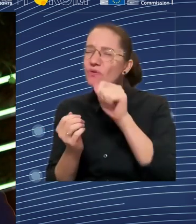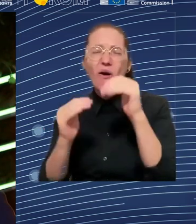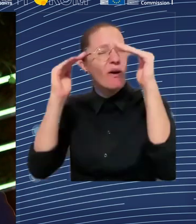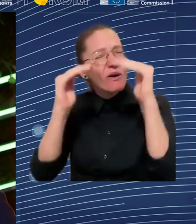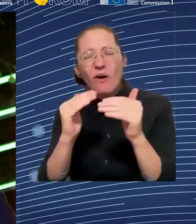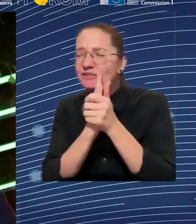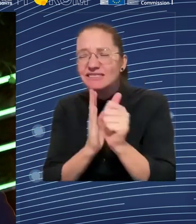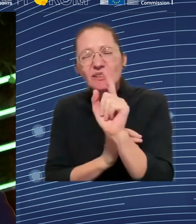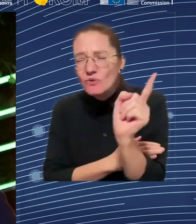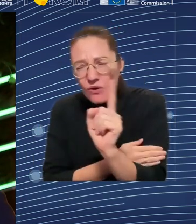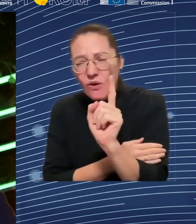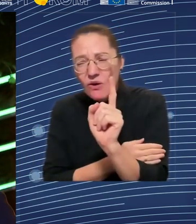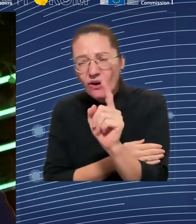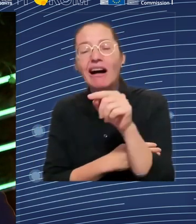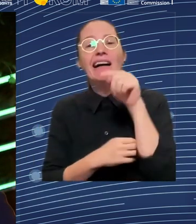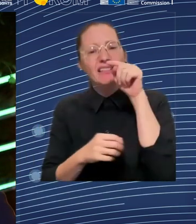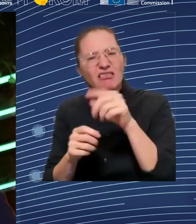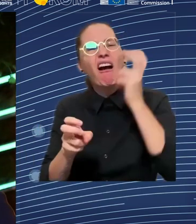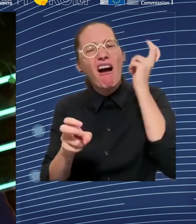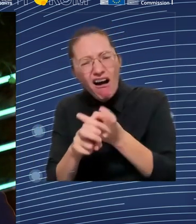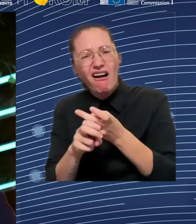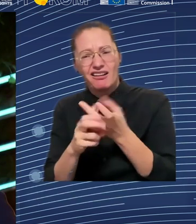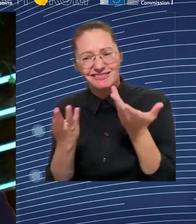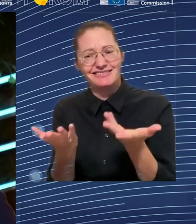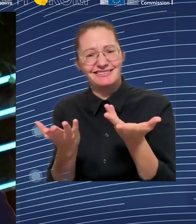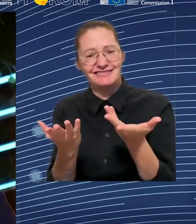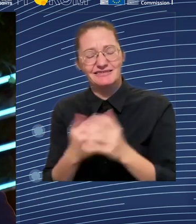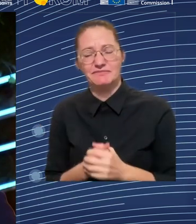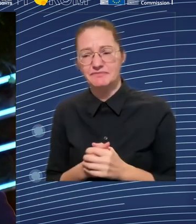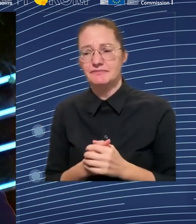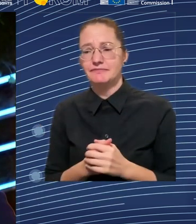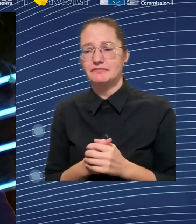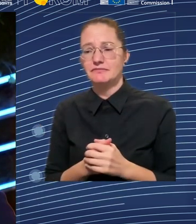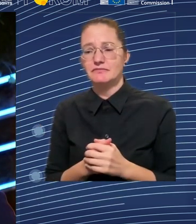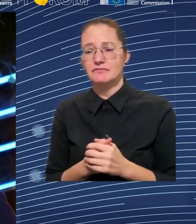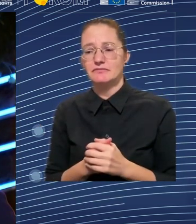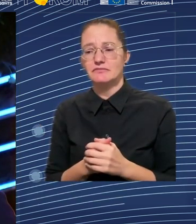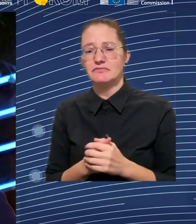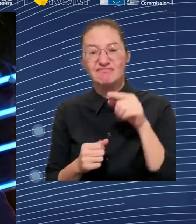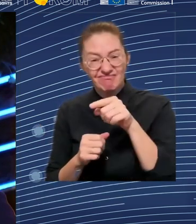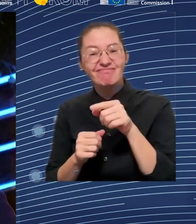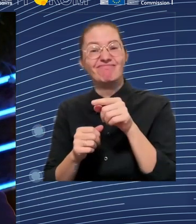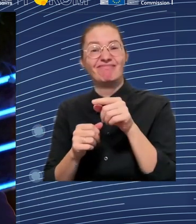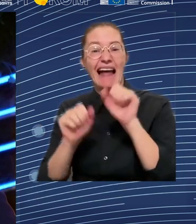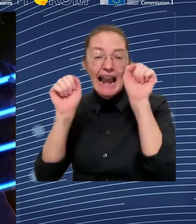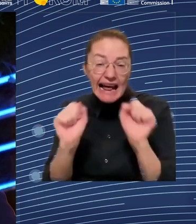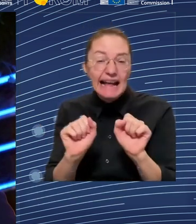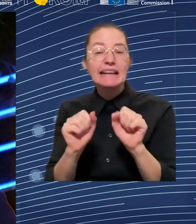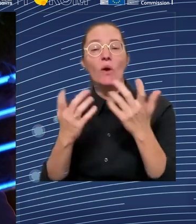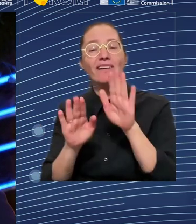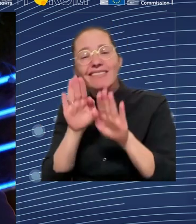and the conditions are poor. So I think you're absolutely right Sarah. We need to look at qualification and skill and respect